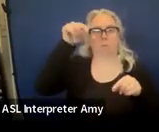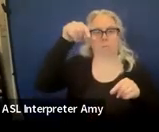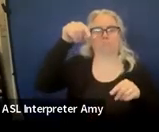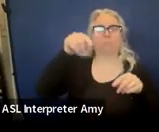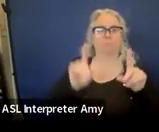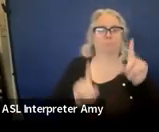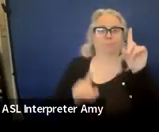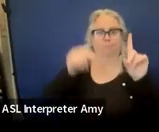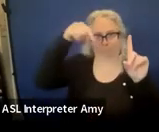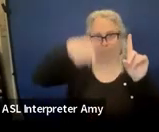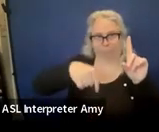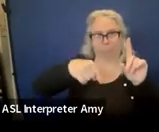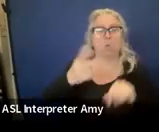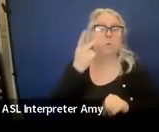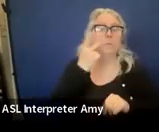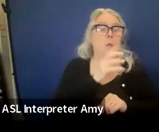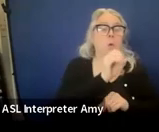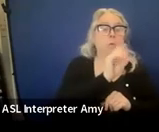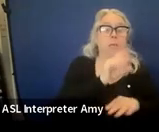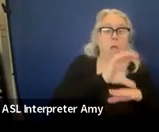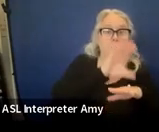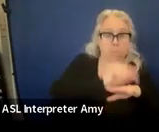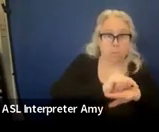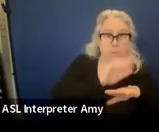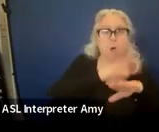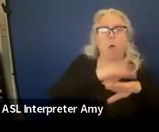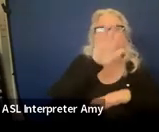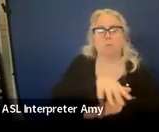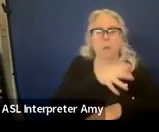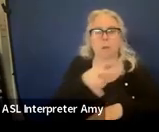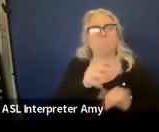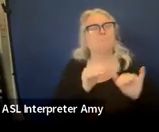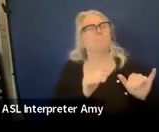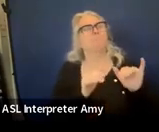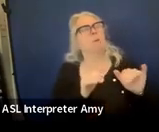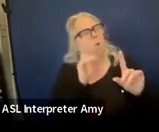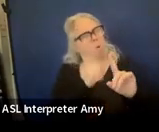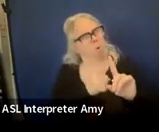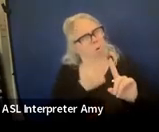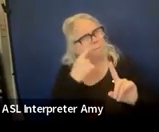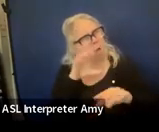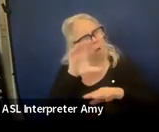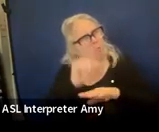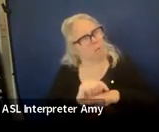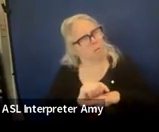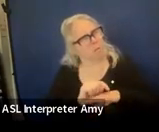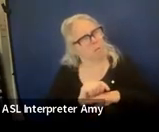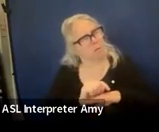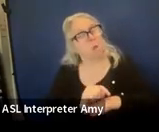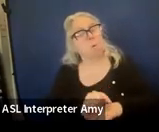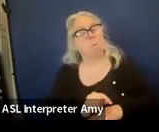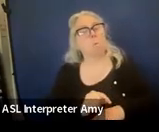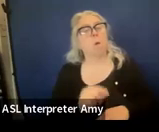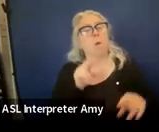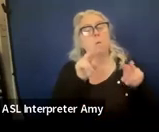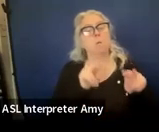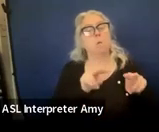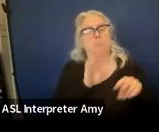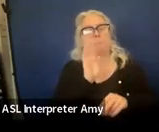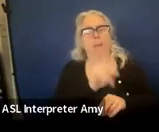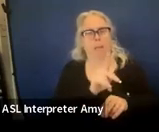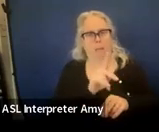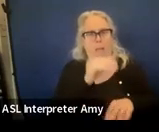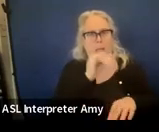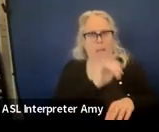occupational therapy consult on the service grid, we would be like, oh, is there a goal for consult? And we would look back to the goal. So